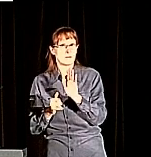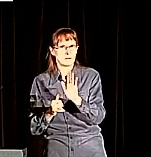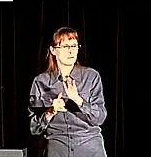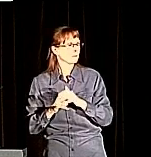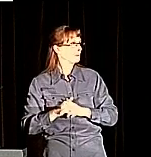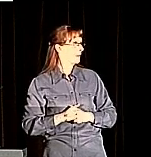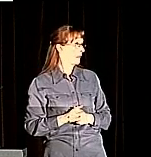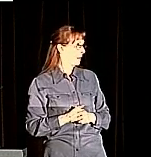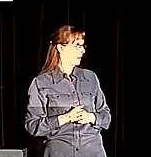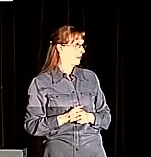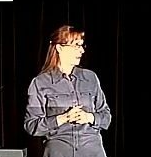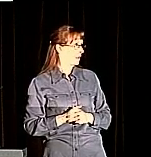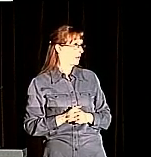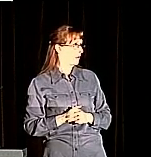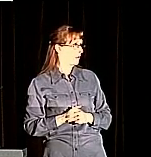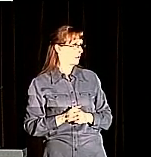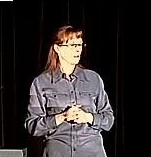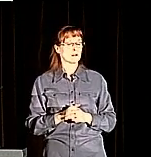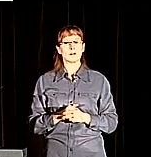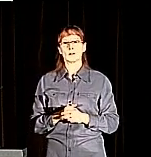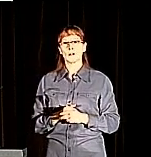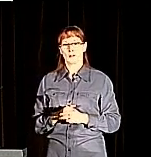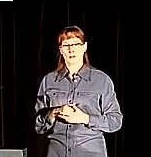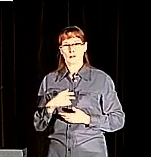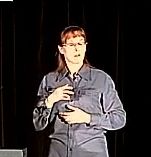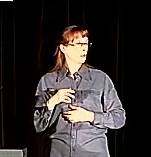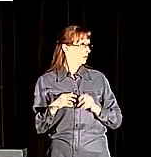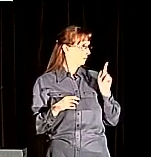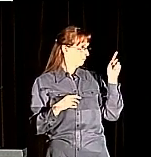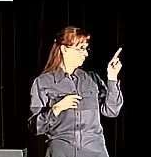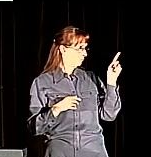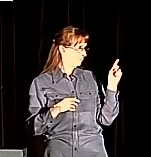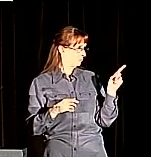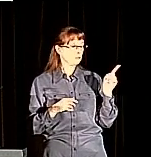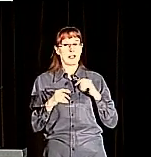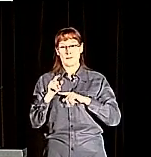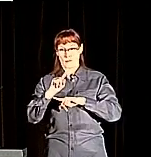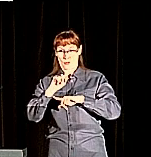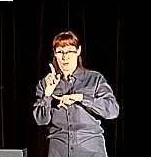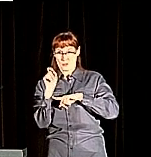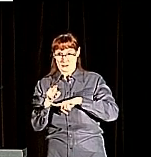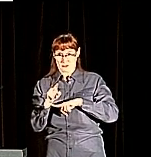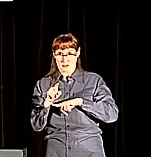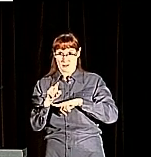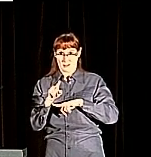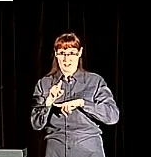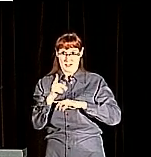narrate, hopefully, like the different parts of the web design depth space that we included.